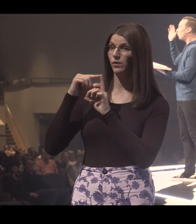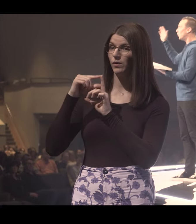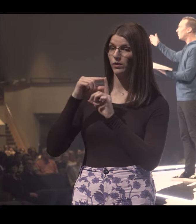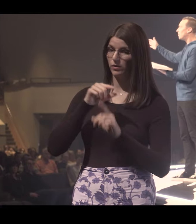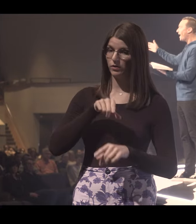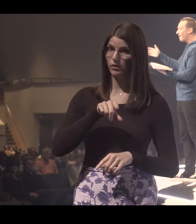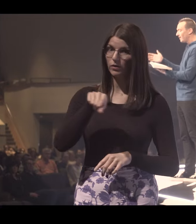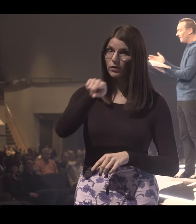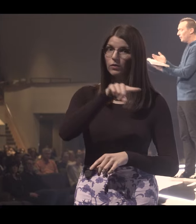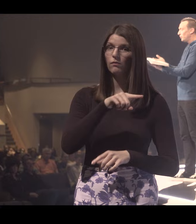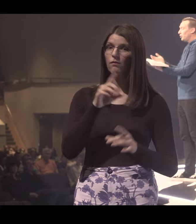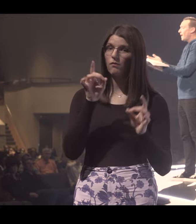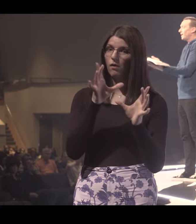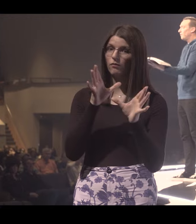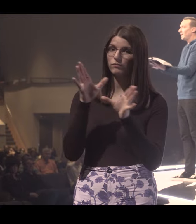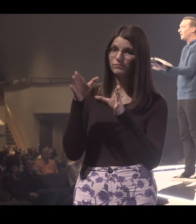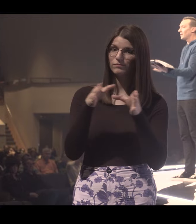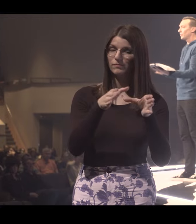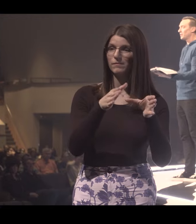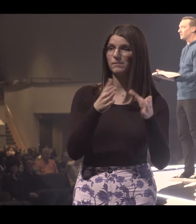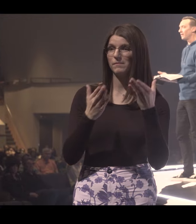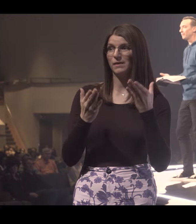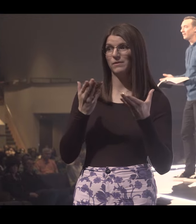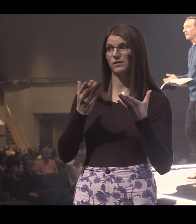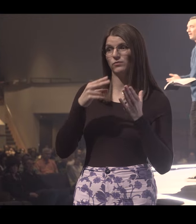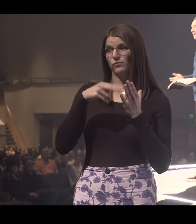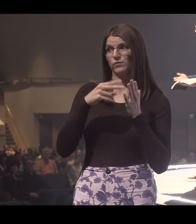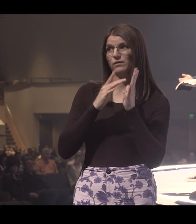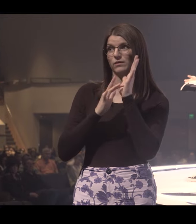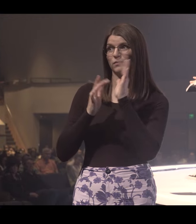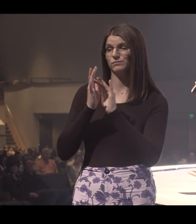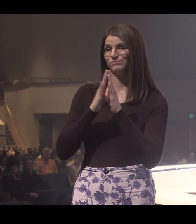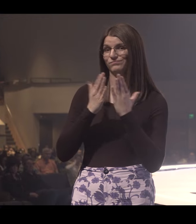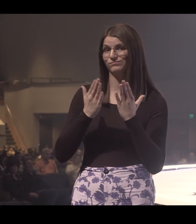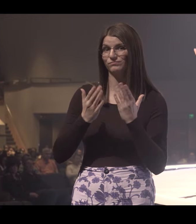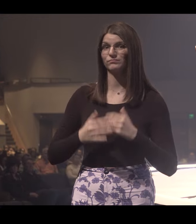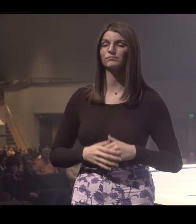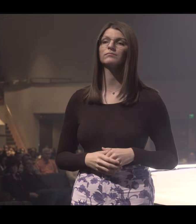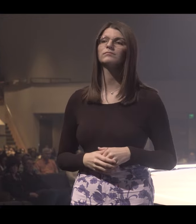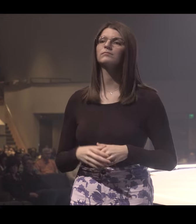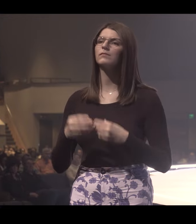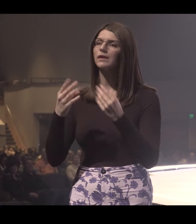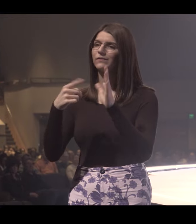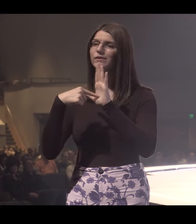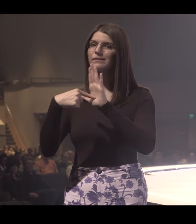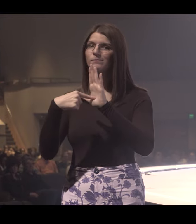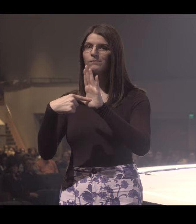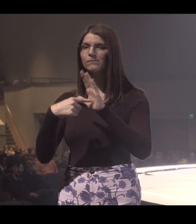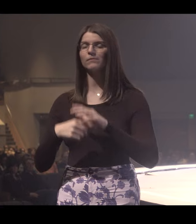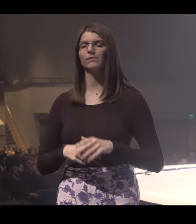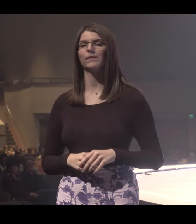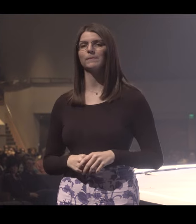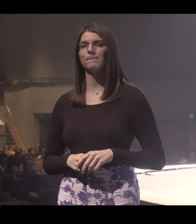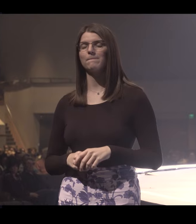will find yourself on a horrible path, even though you might even be in God's word yourself. I'll give you an example.